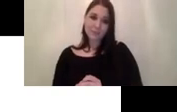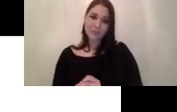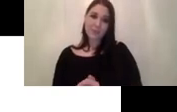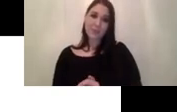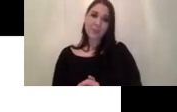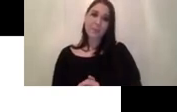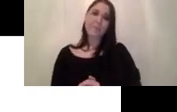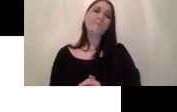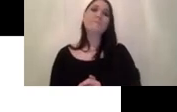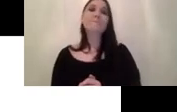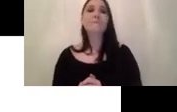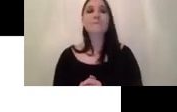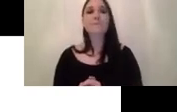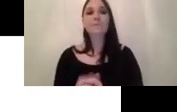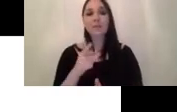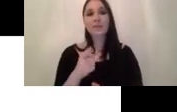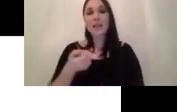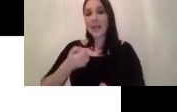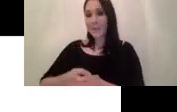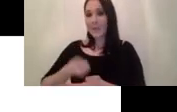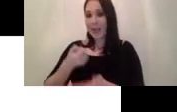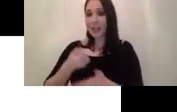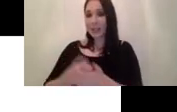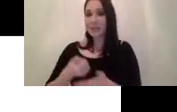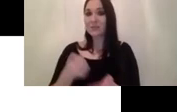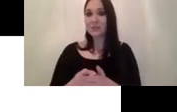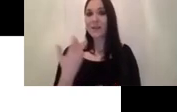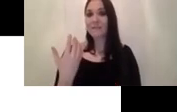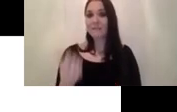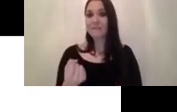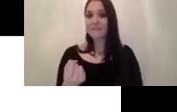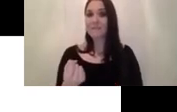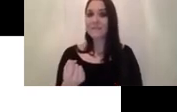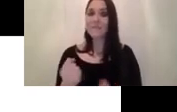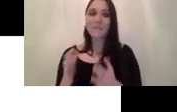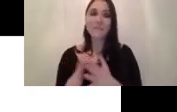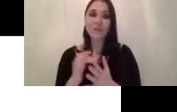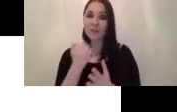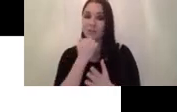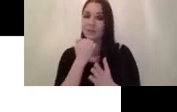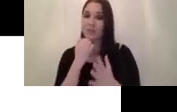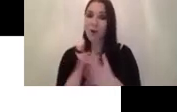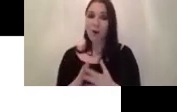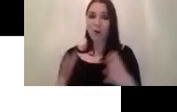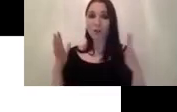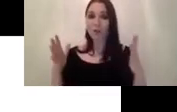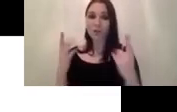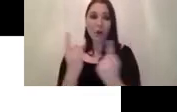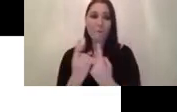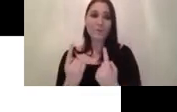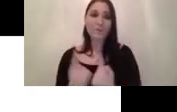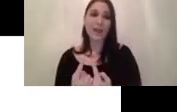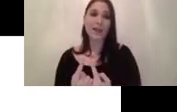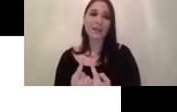is a limitation someone say um if you have a large object which don't have a corresponding